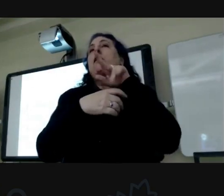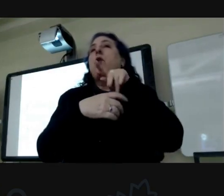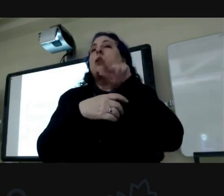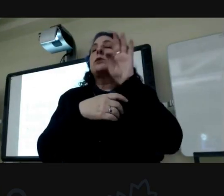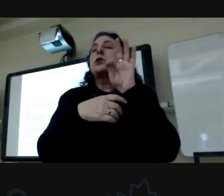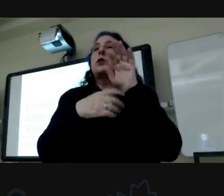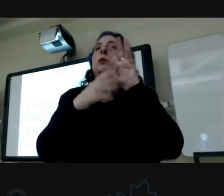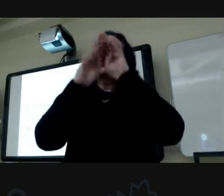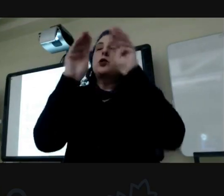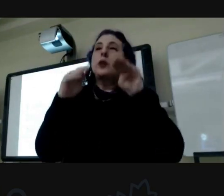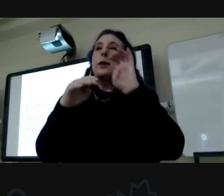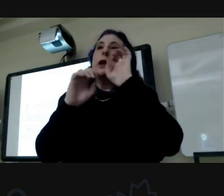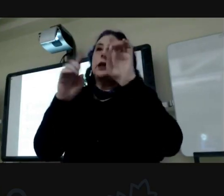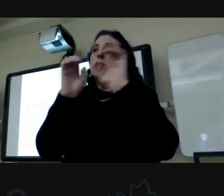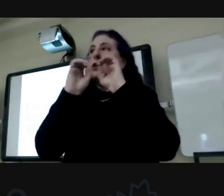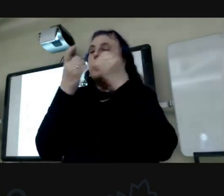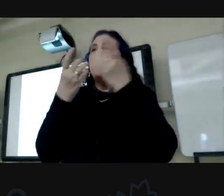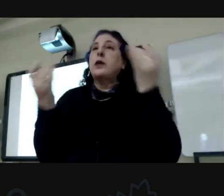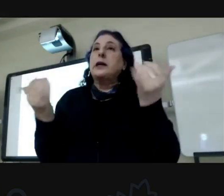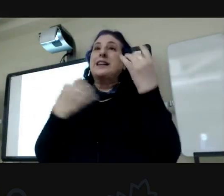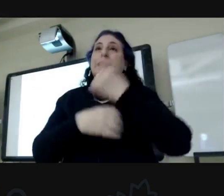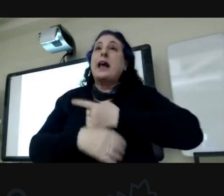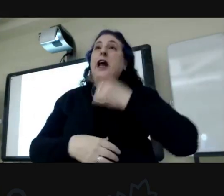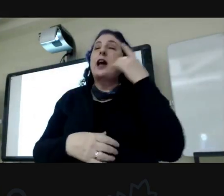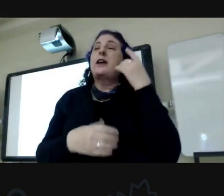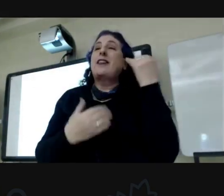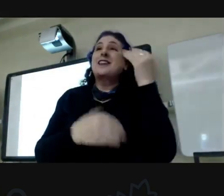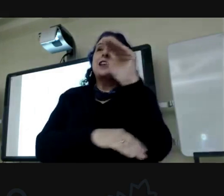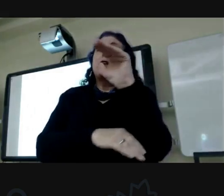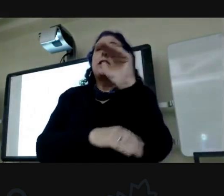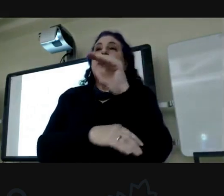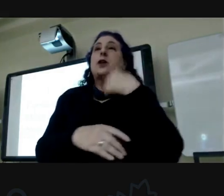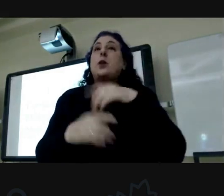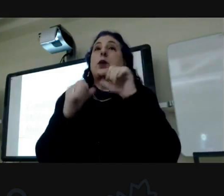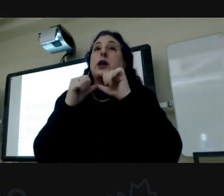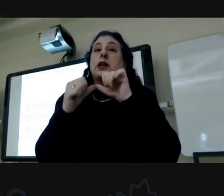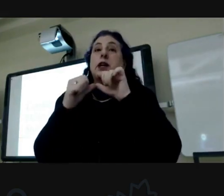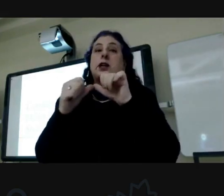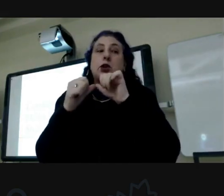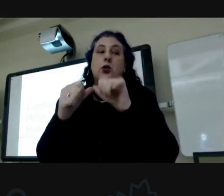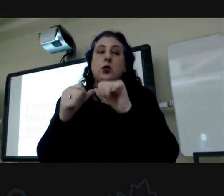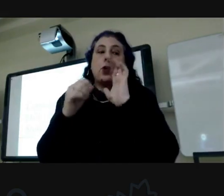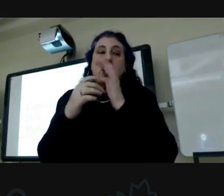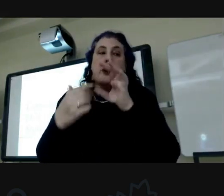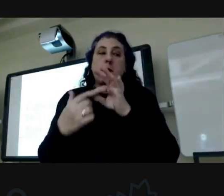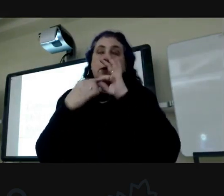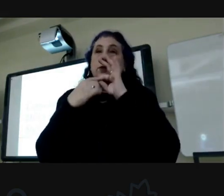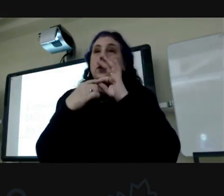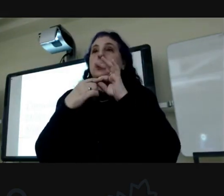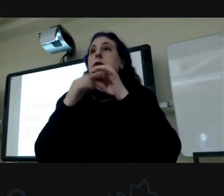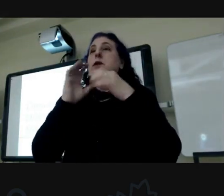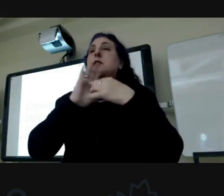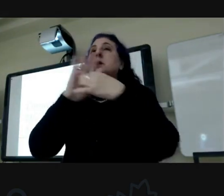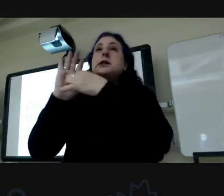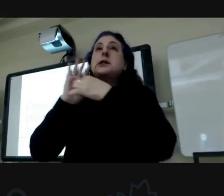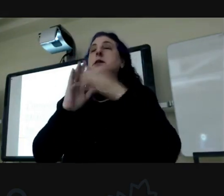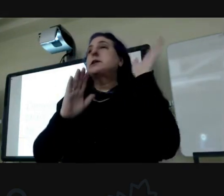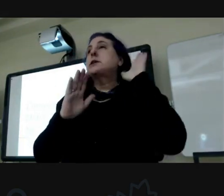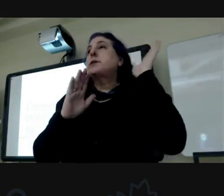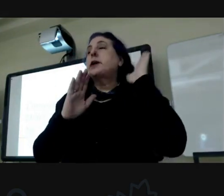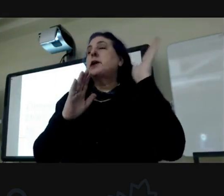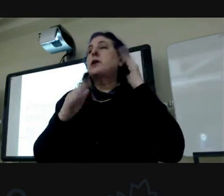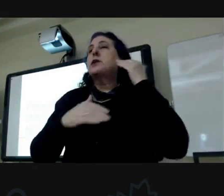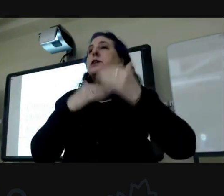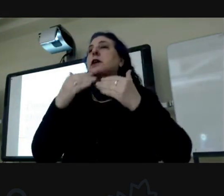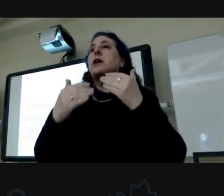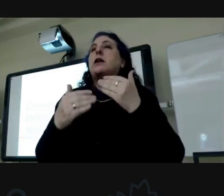education department and we're here today this afternoon as we continue our special exhibit speaker series also